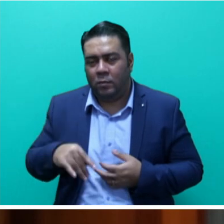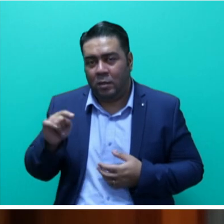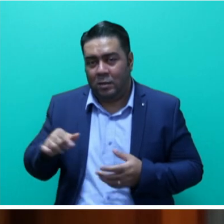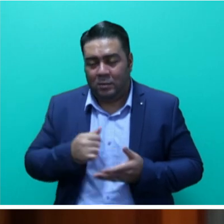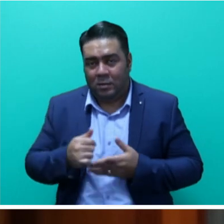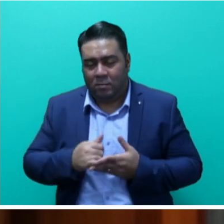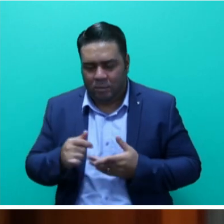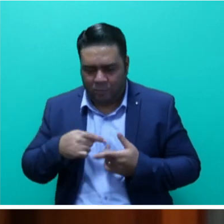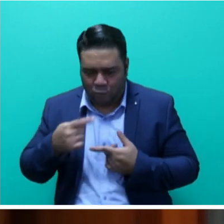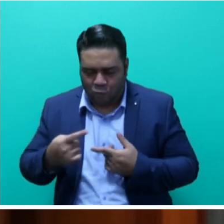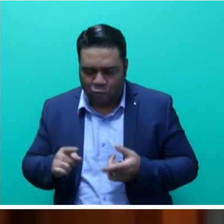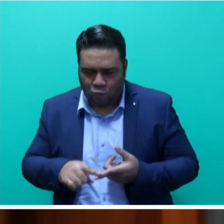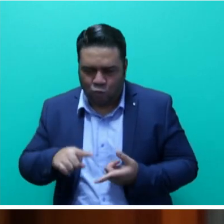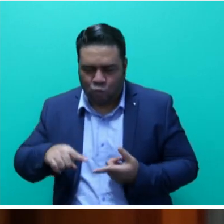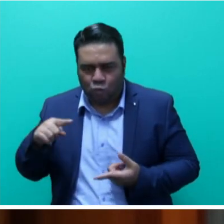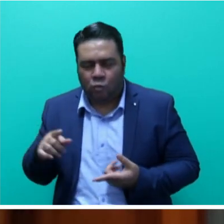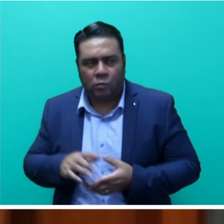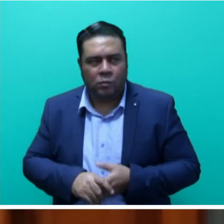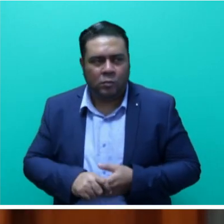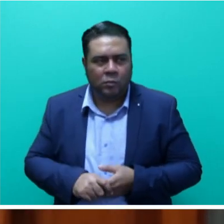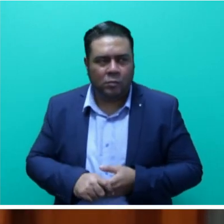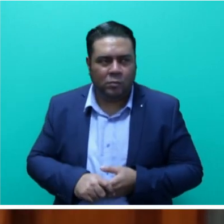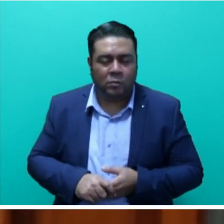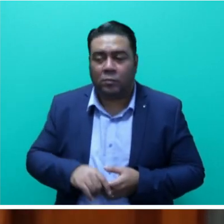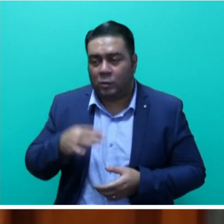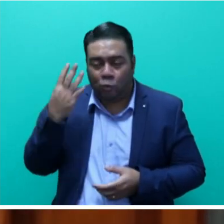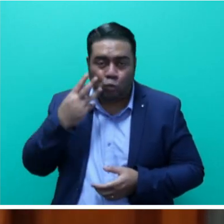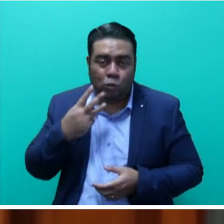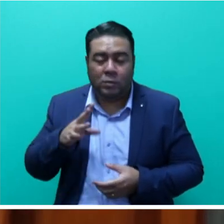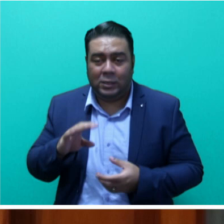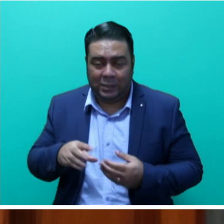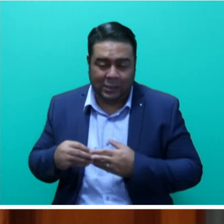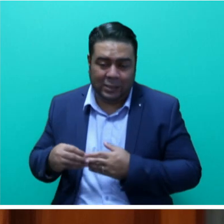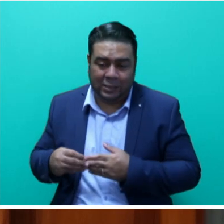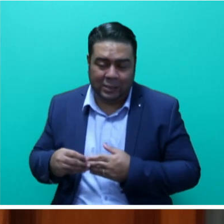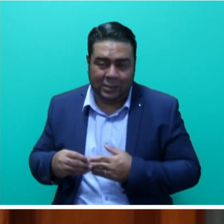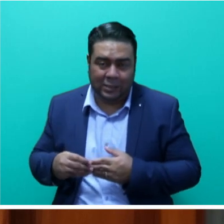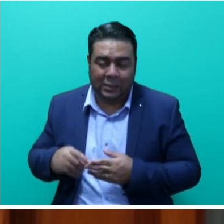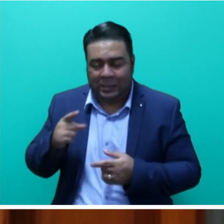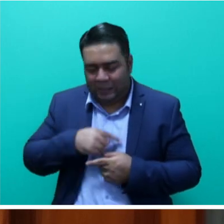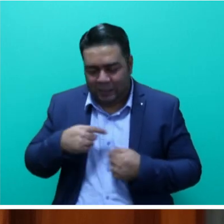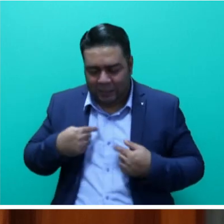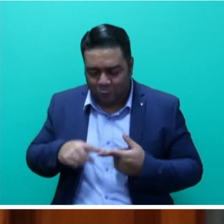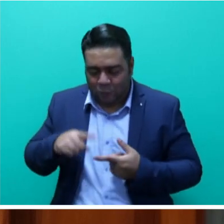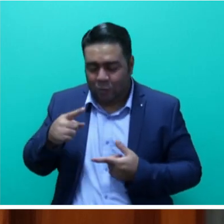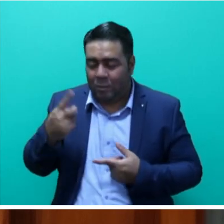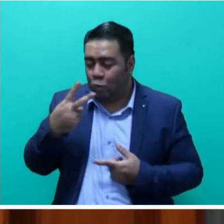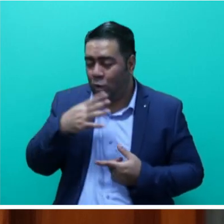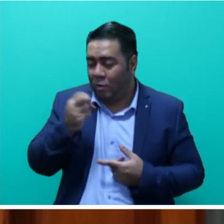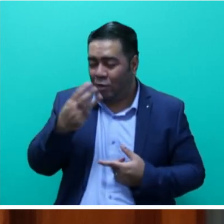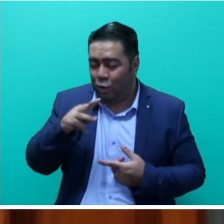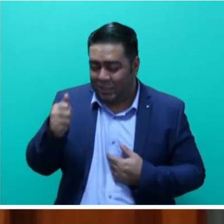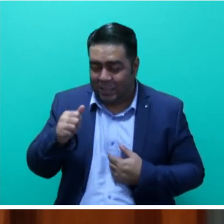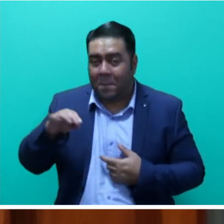continues to grow as well. And in fact, in terms of women leadership, this has increased by over 236%